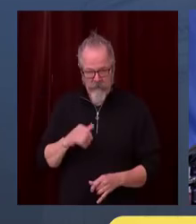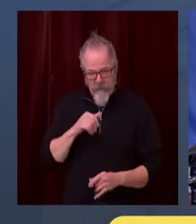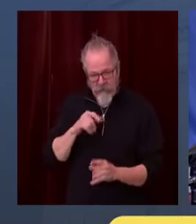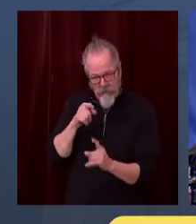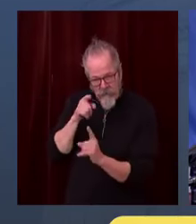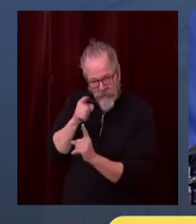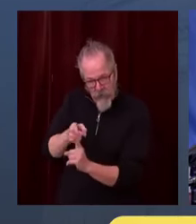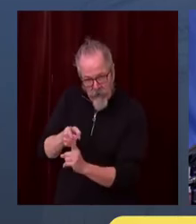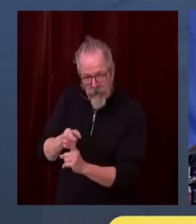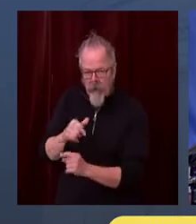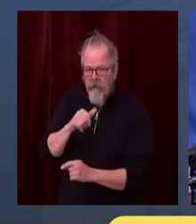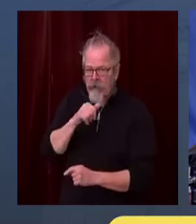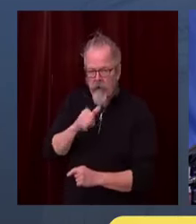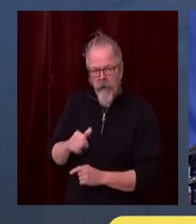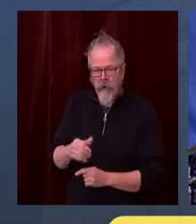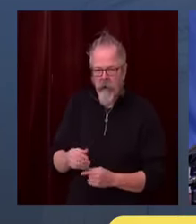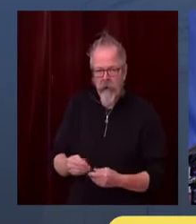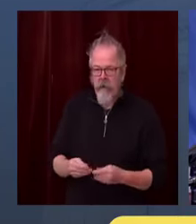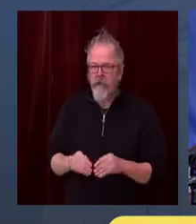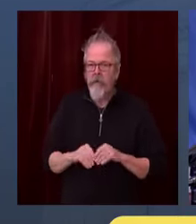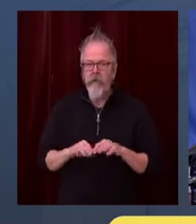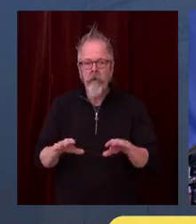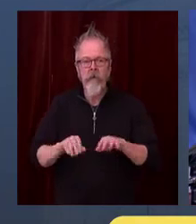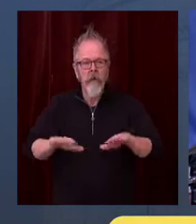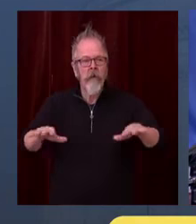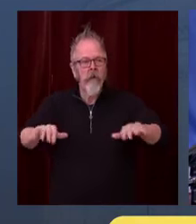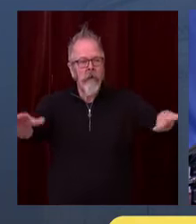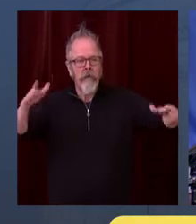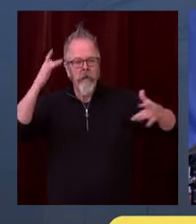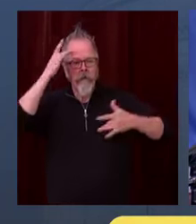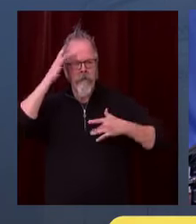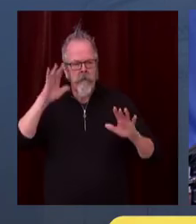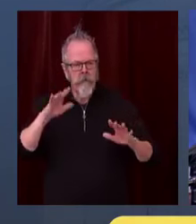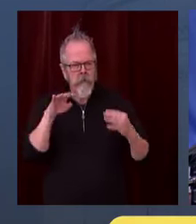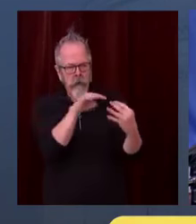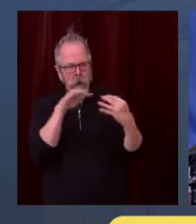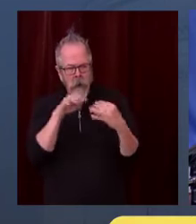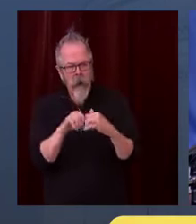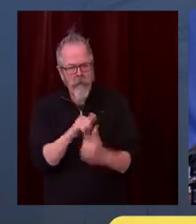yeah, this is hard, but I think it's something we can do. Time for a few more questions.